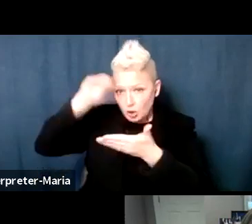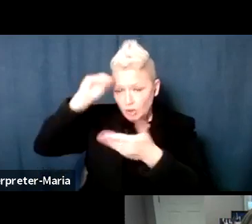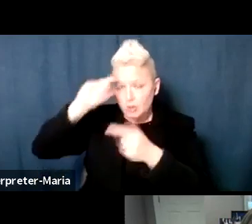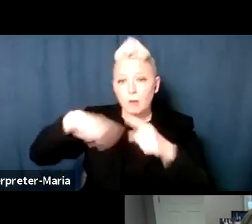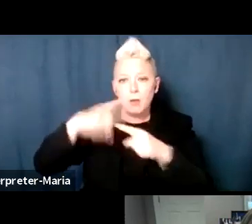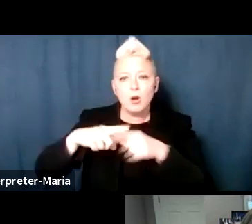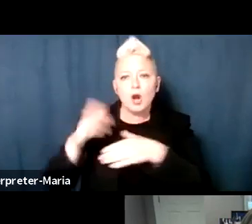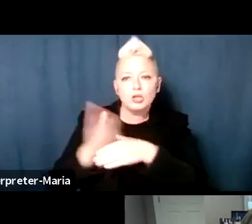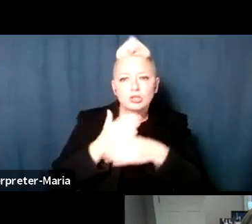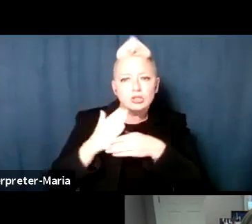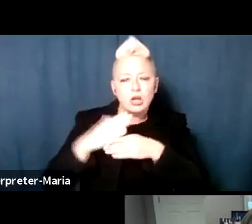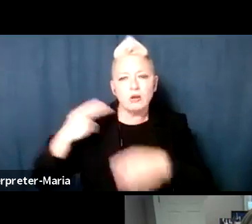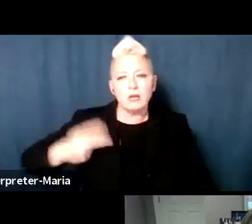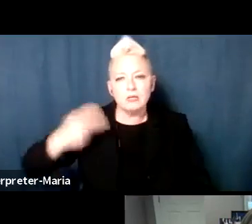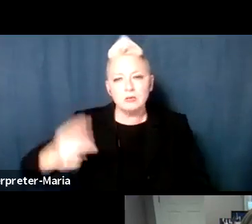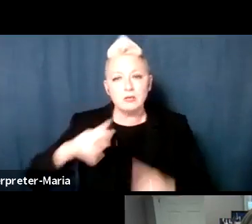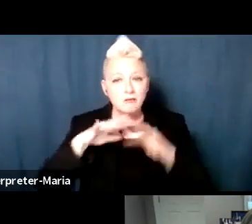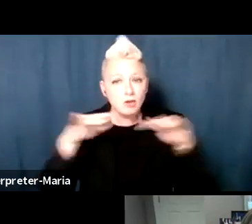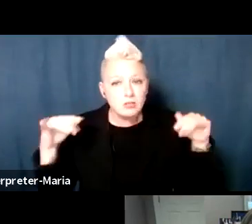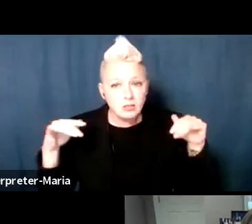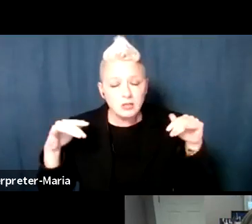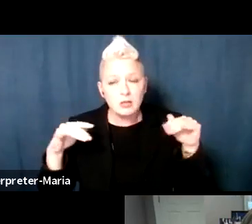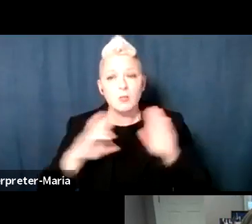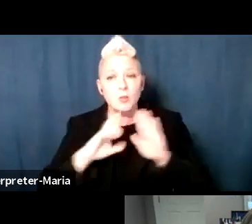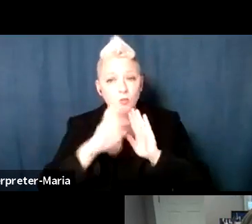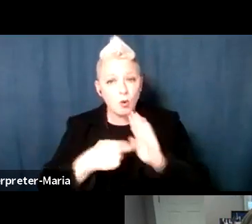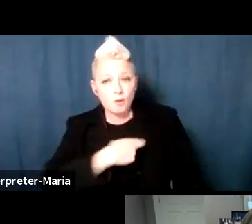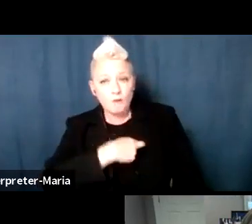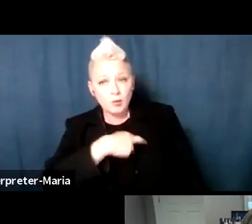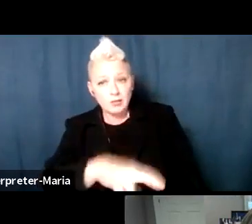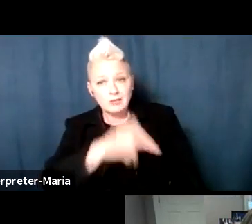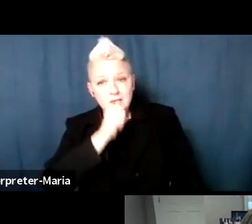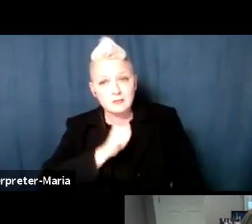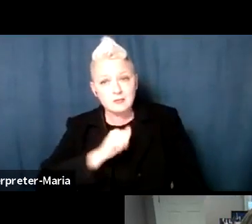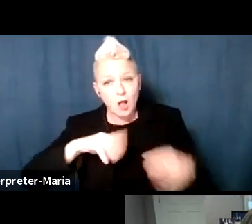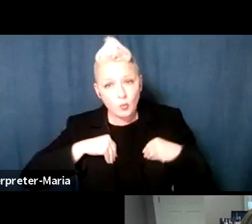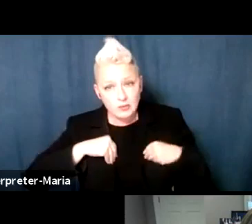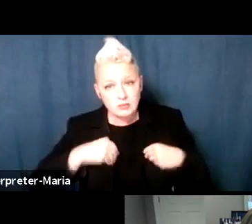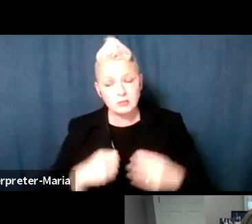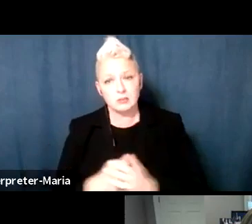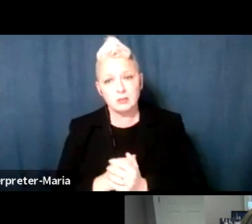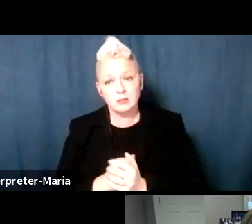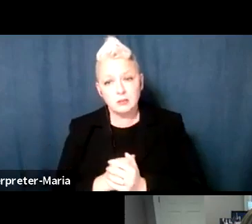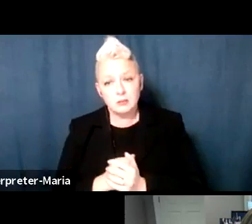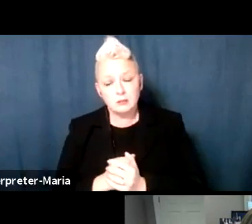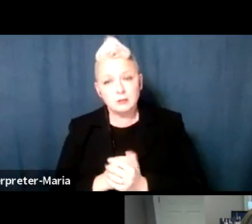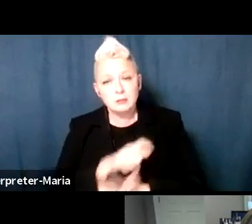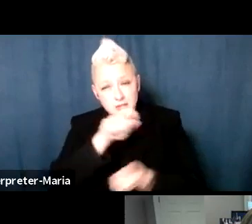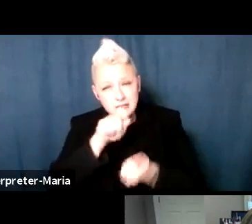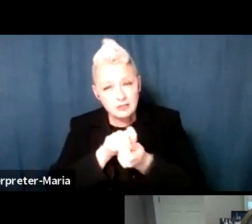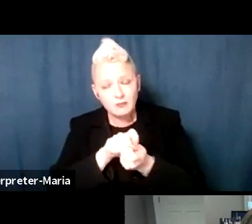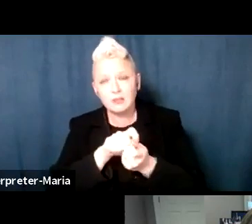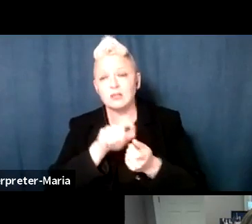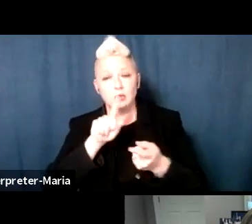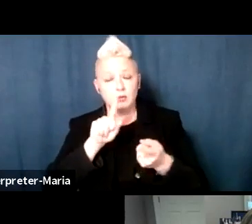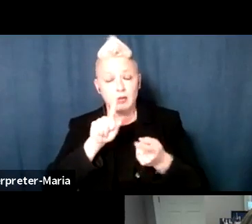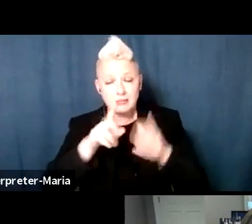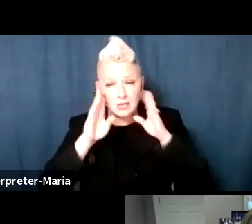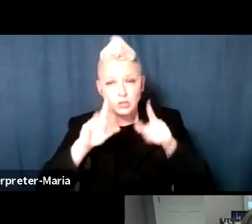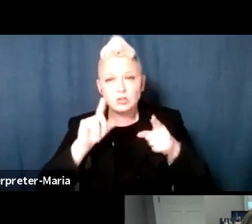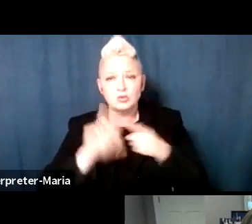history of diversity, the role of religious tolerance, particular attention to the inhumanity of genocide,